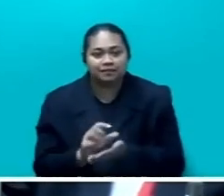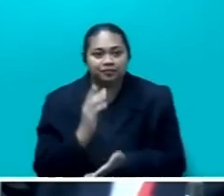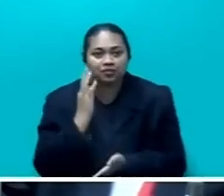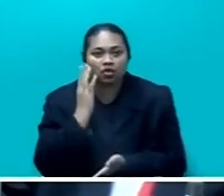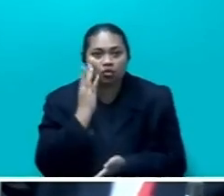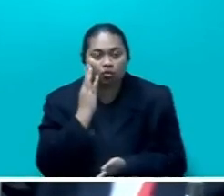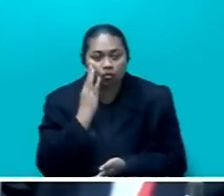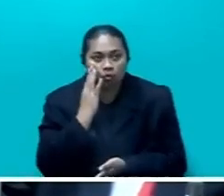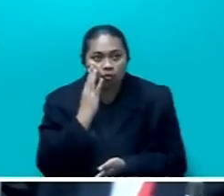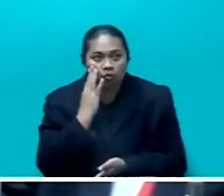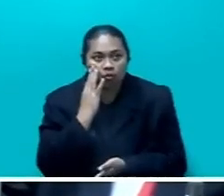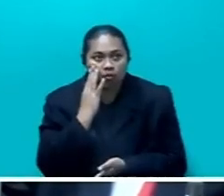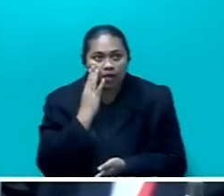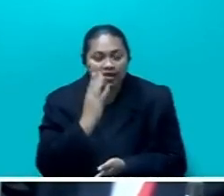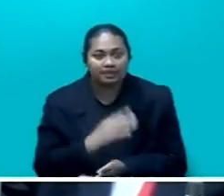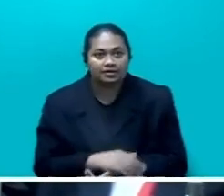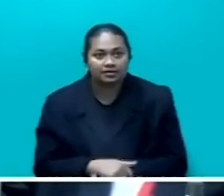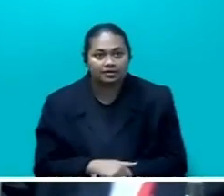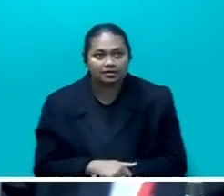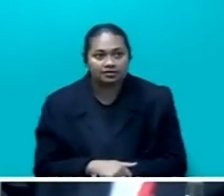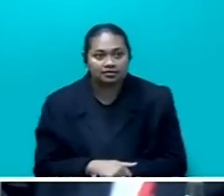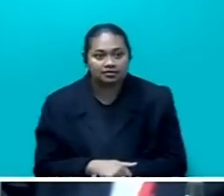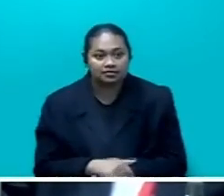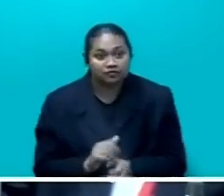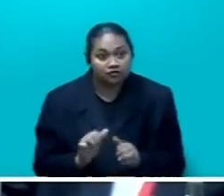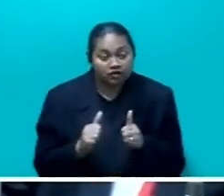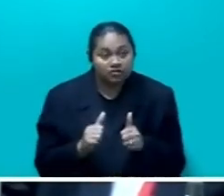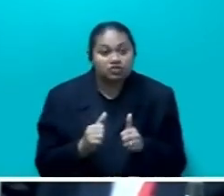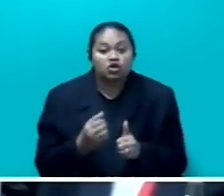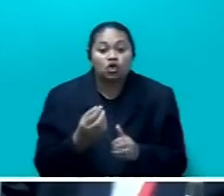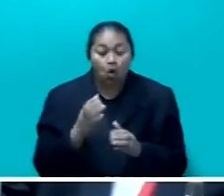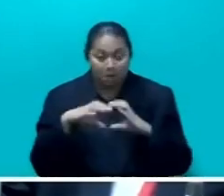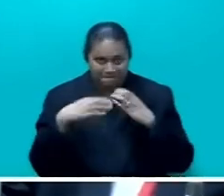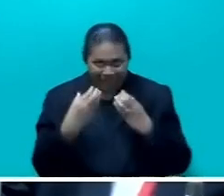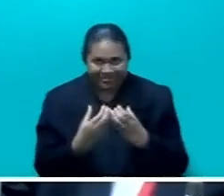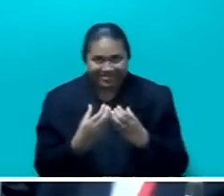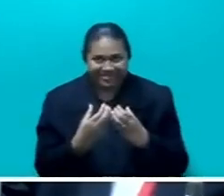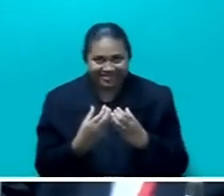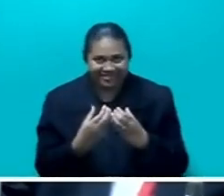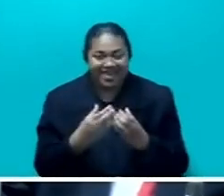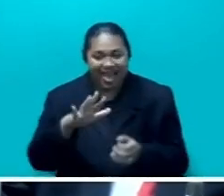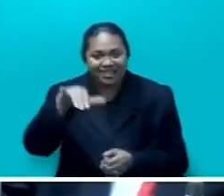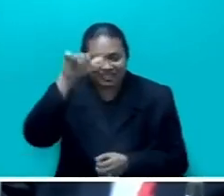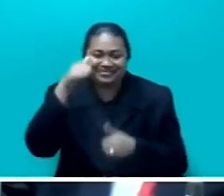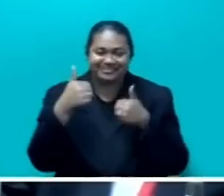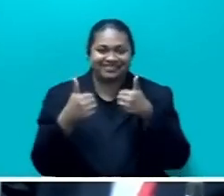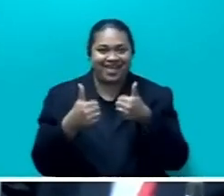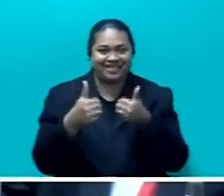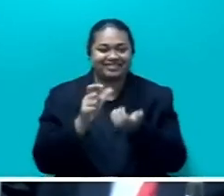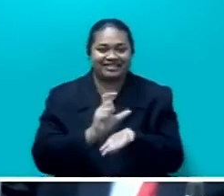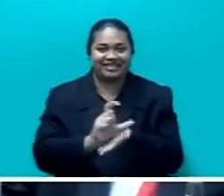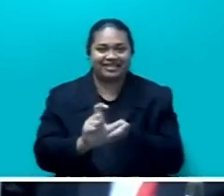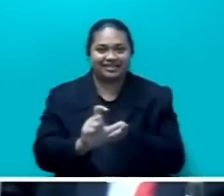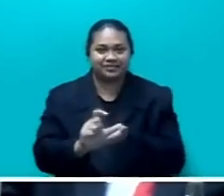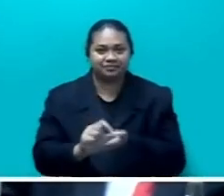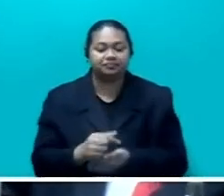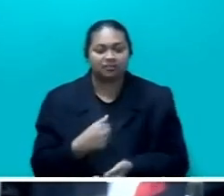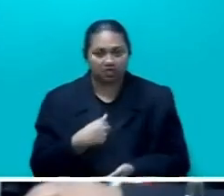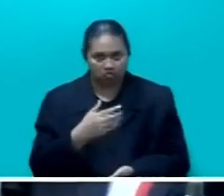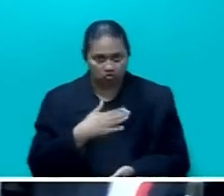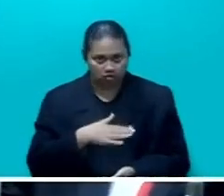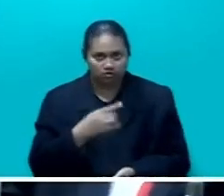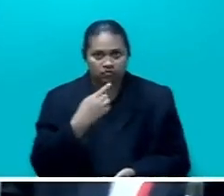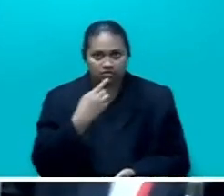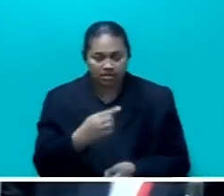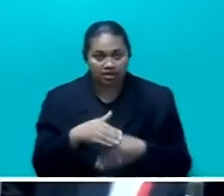the committee acknowledged that that has been cleared. And I'm also glad to mention here